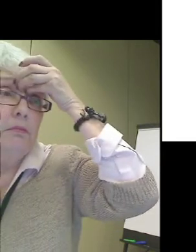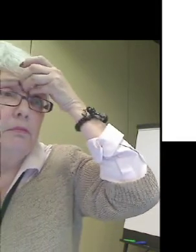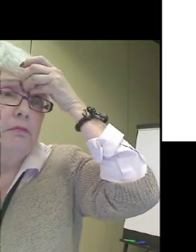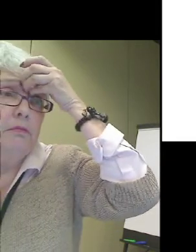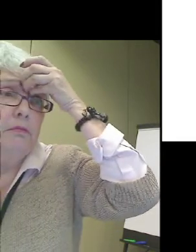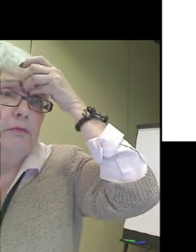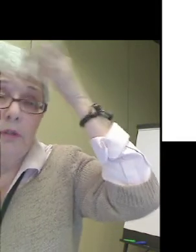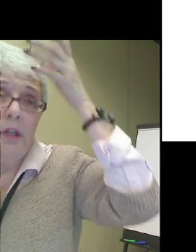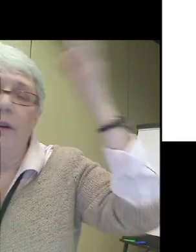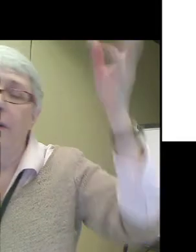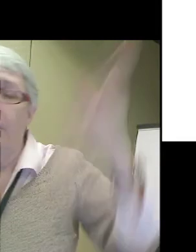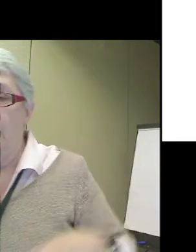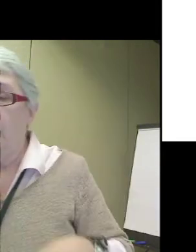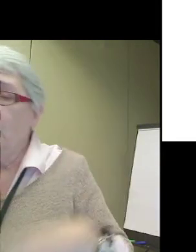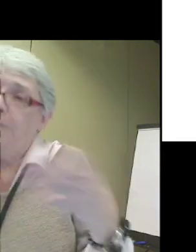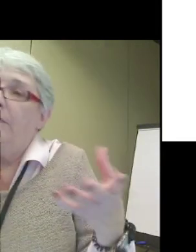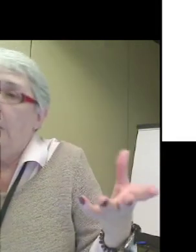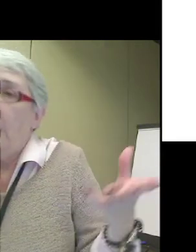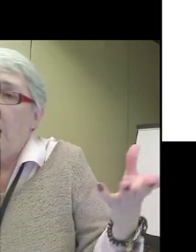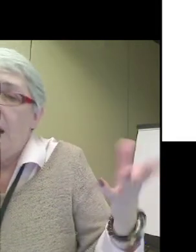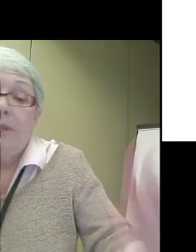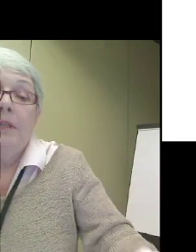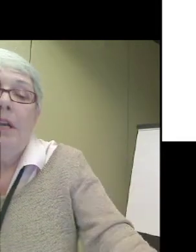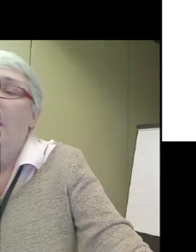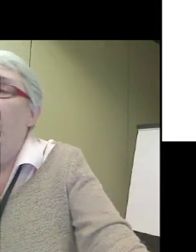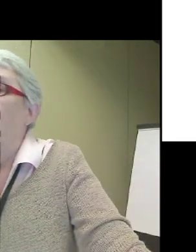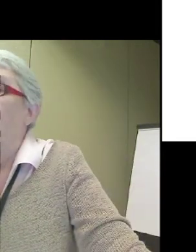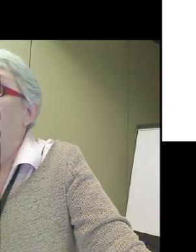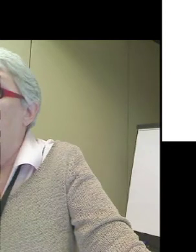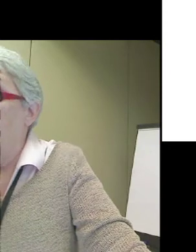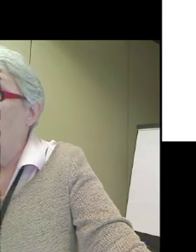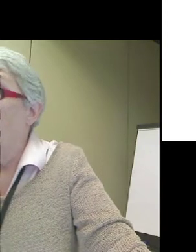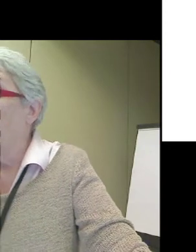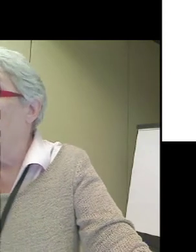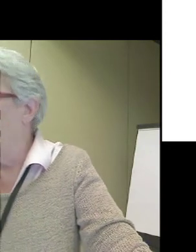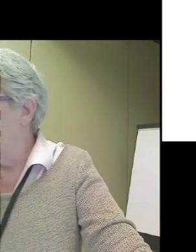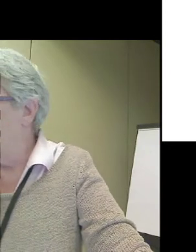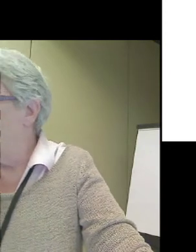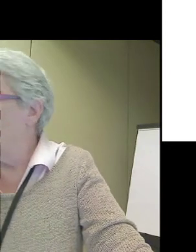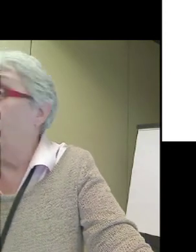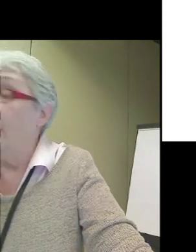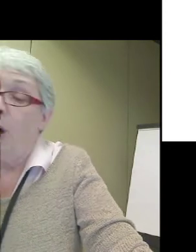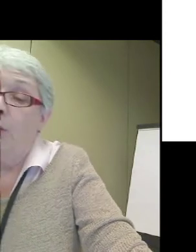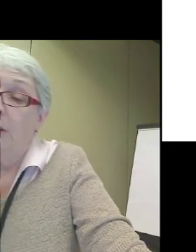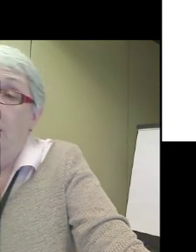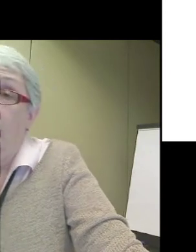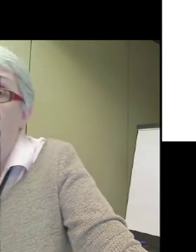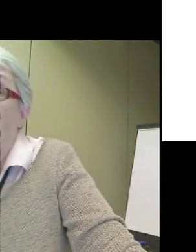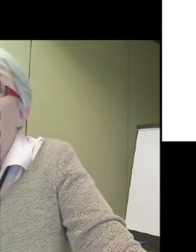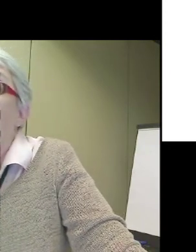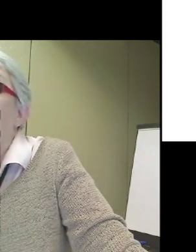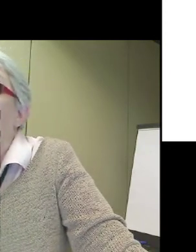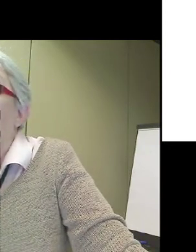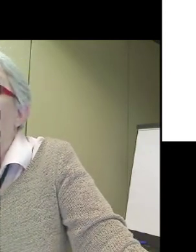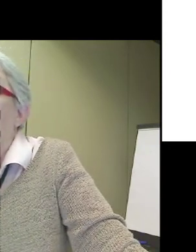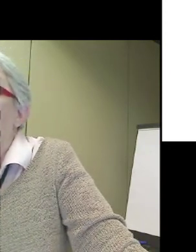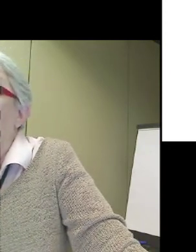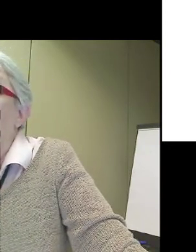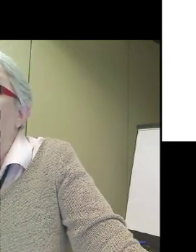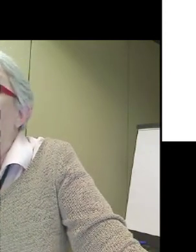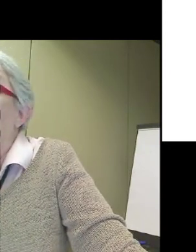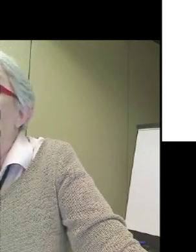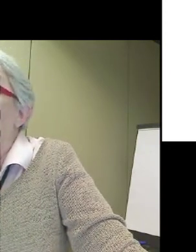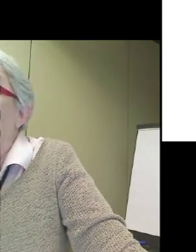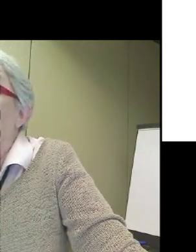group, no, no, no, a group of names that we send out to all the time. It's always enlarging. The